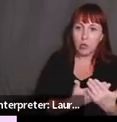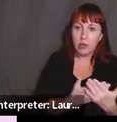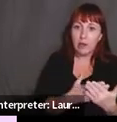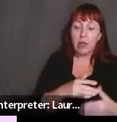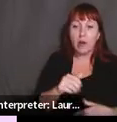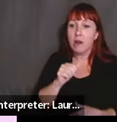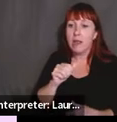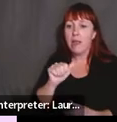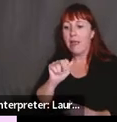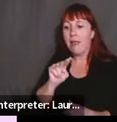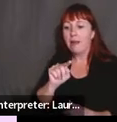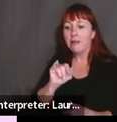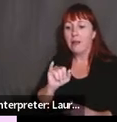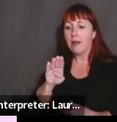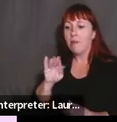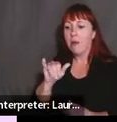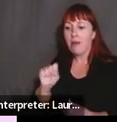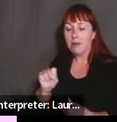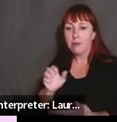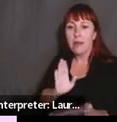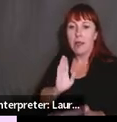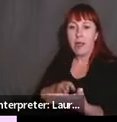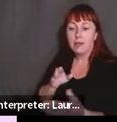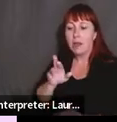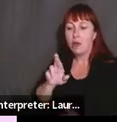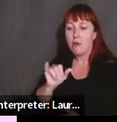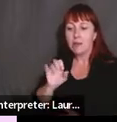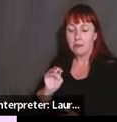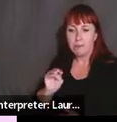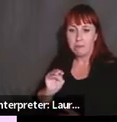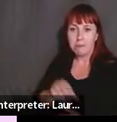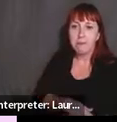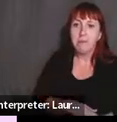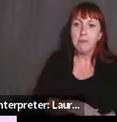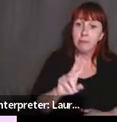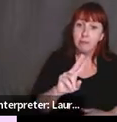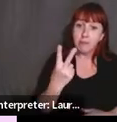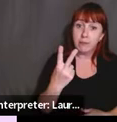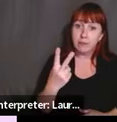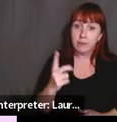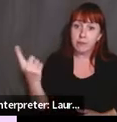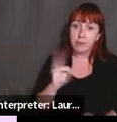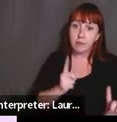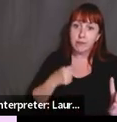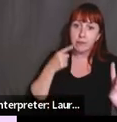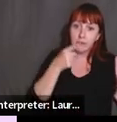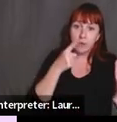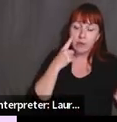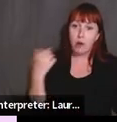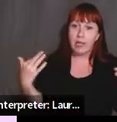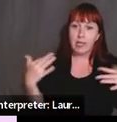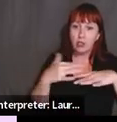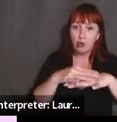and anti-racist. The second thing that I would say is that we should always aim for integration.